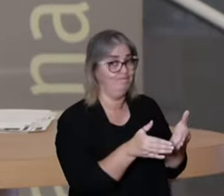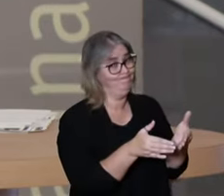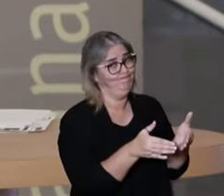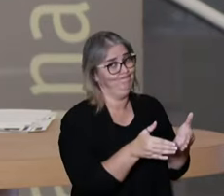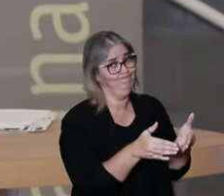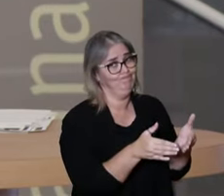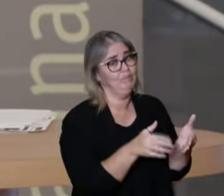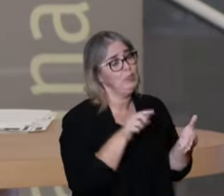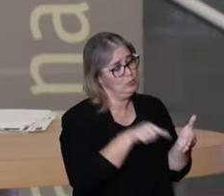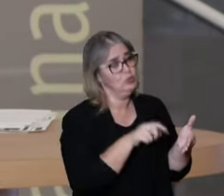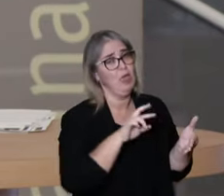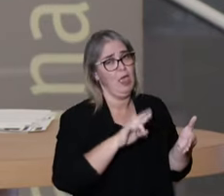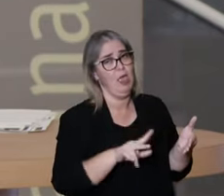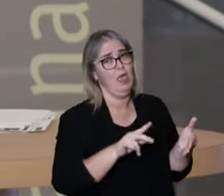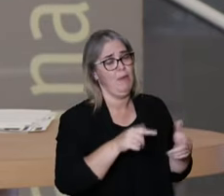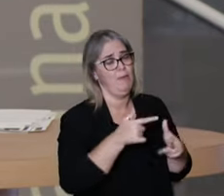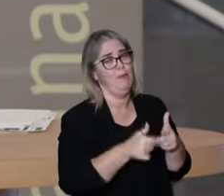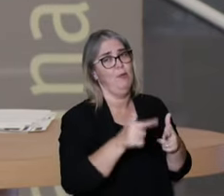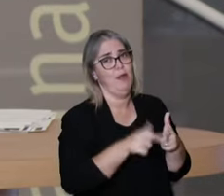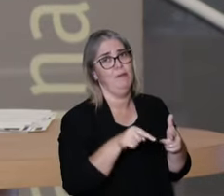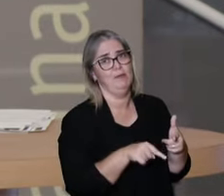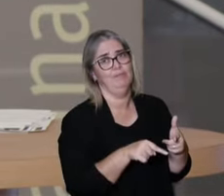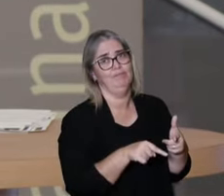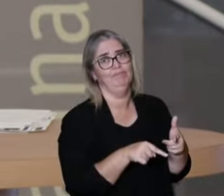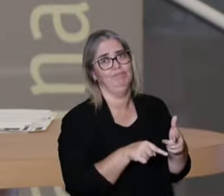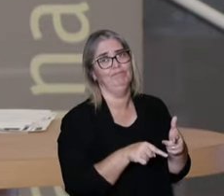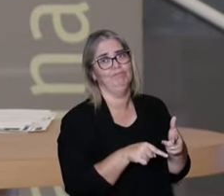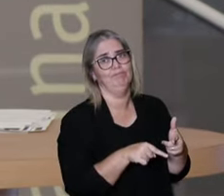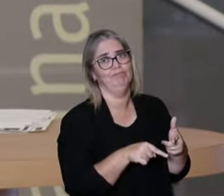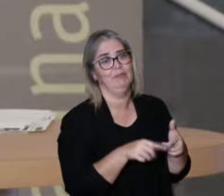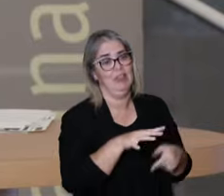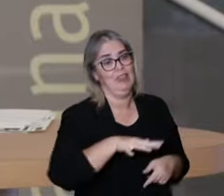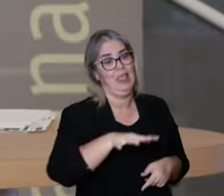their specialty. And this is a problem